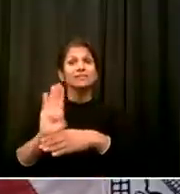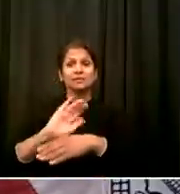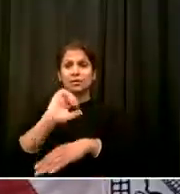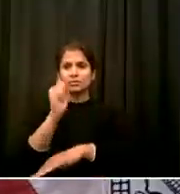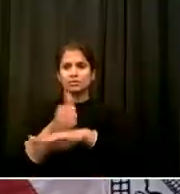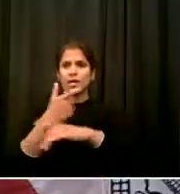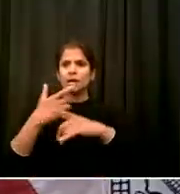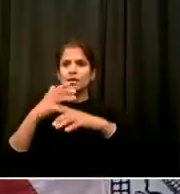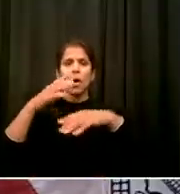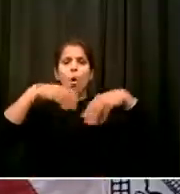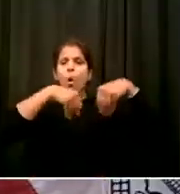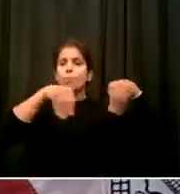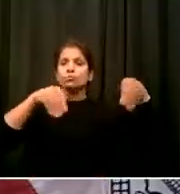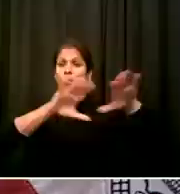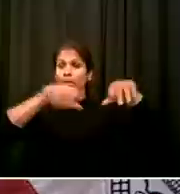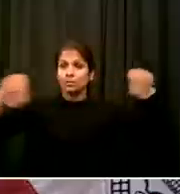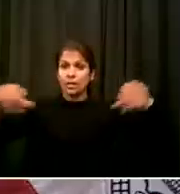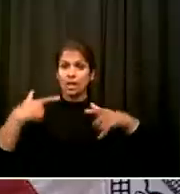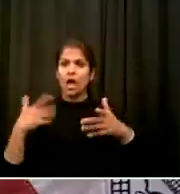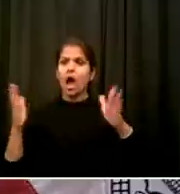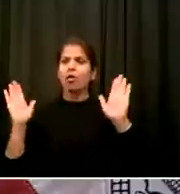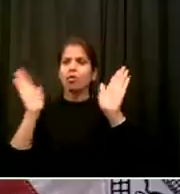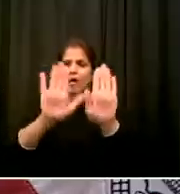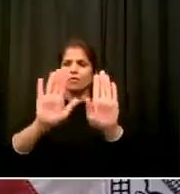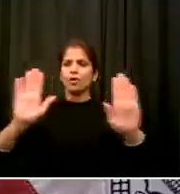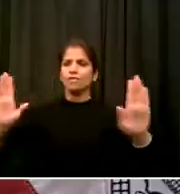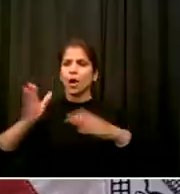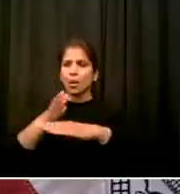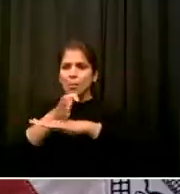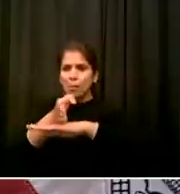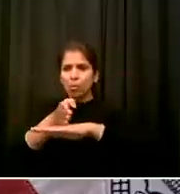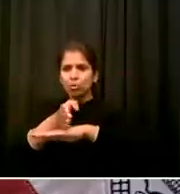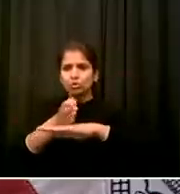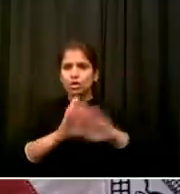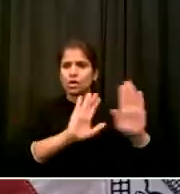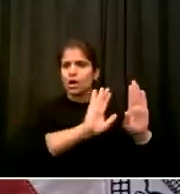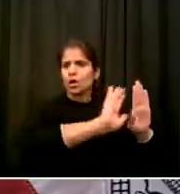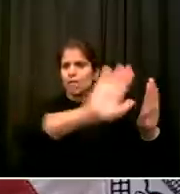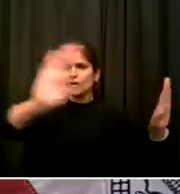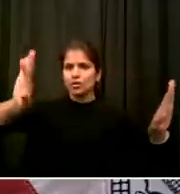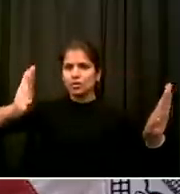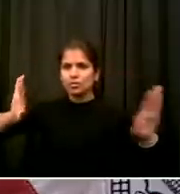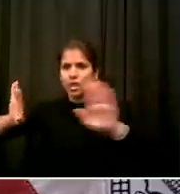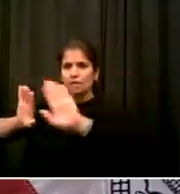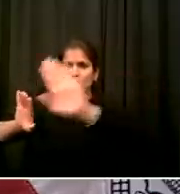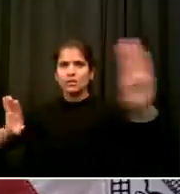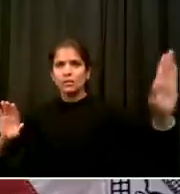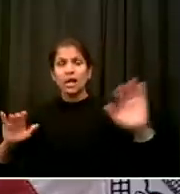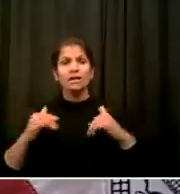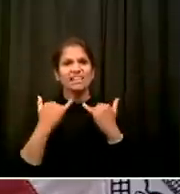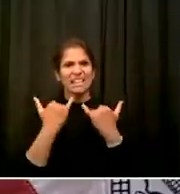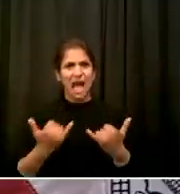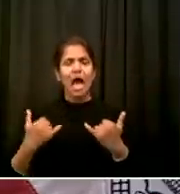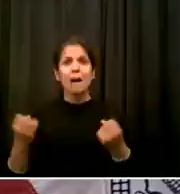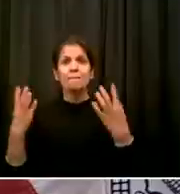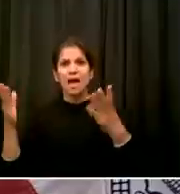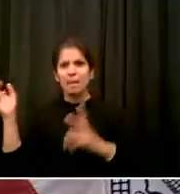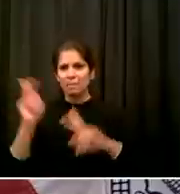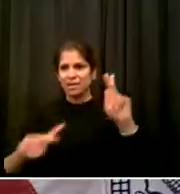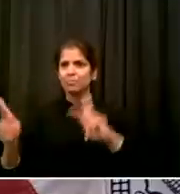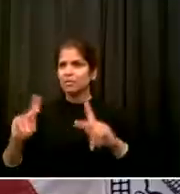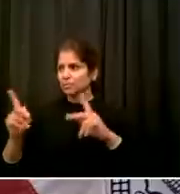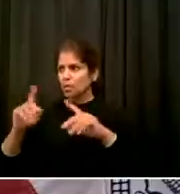Okay, and secondly, what concrete steps will we put in place If any, in the next, say, month